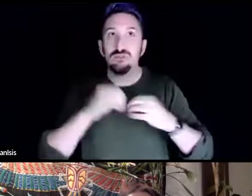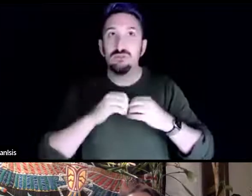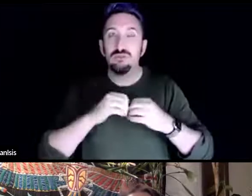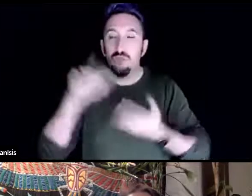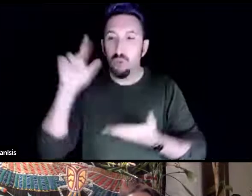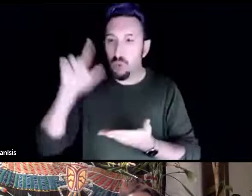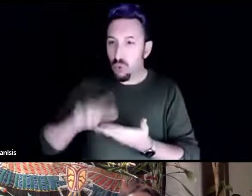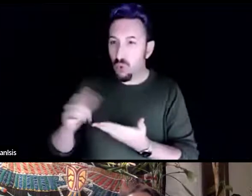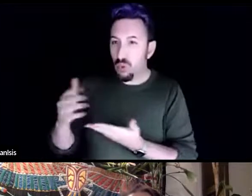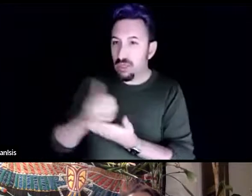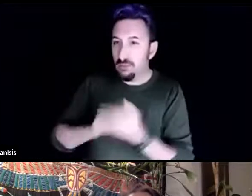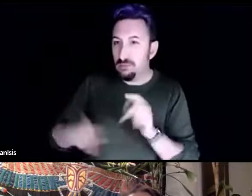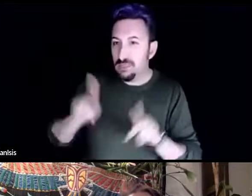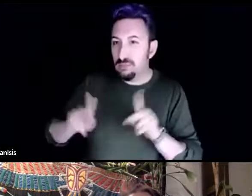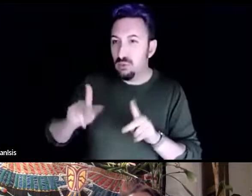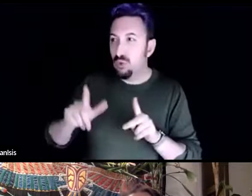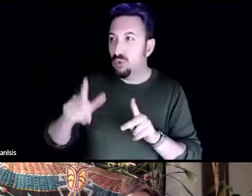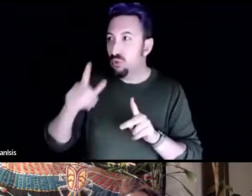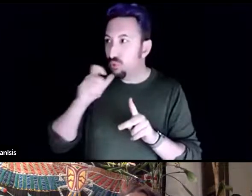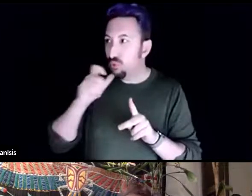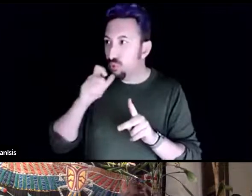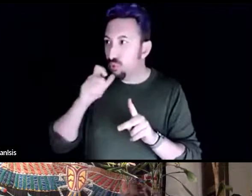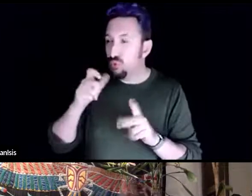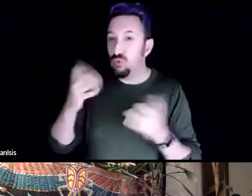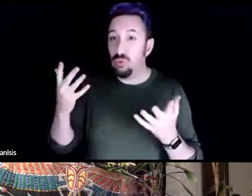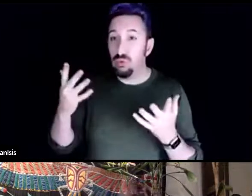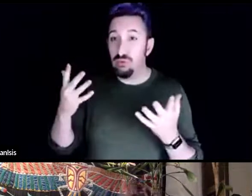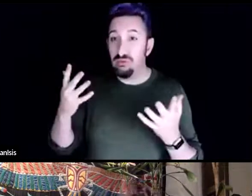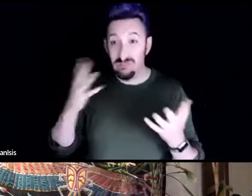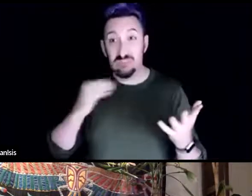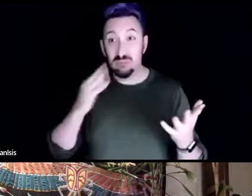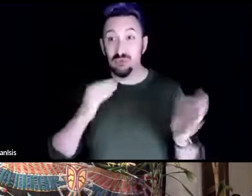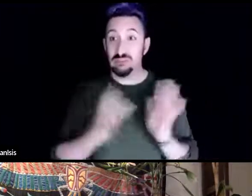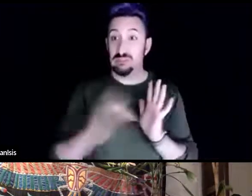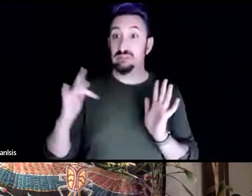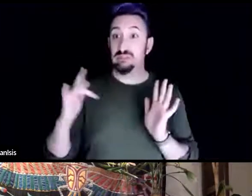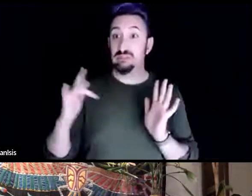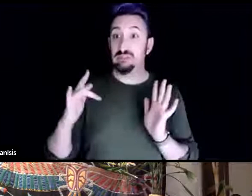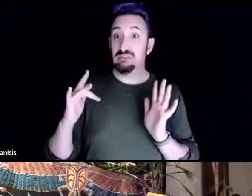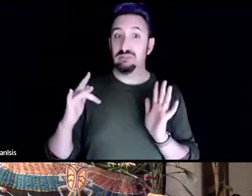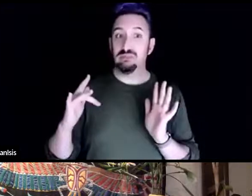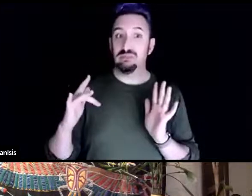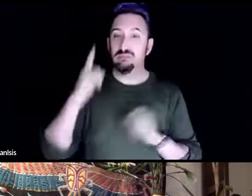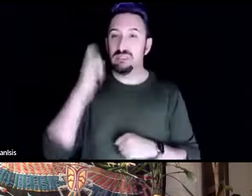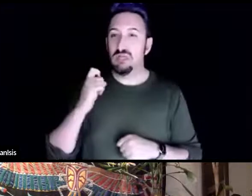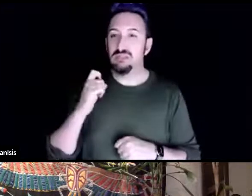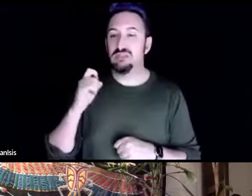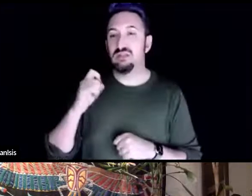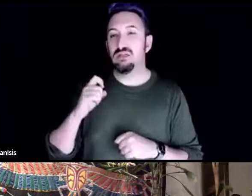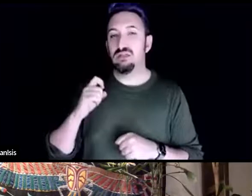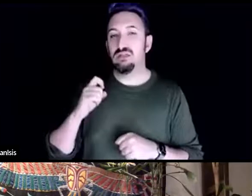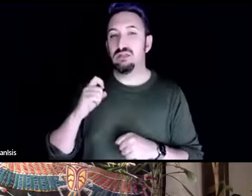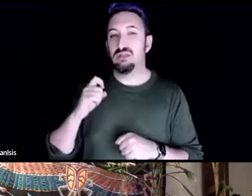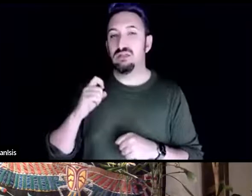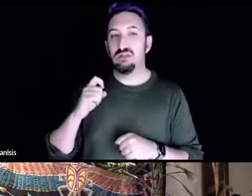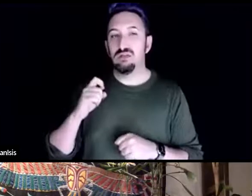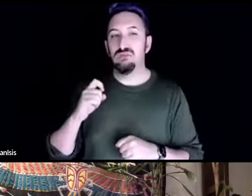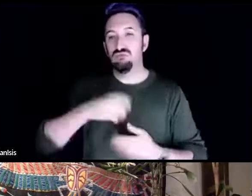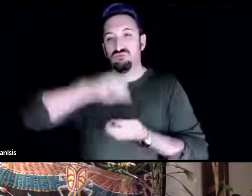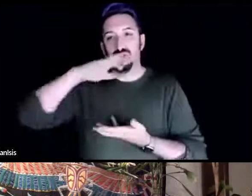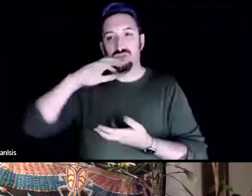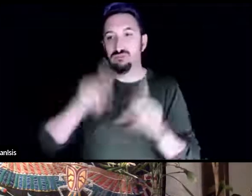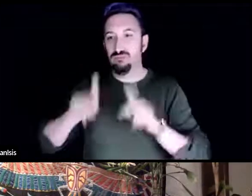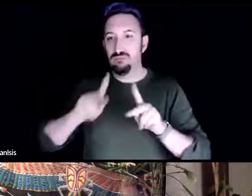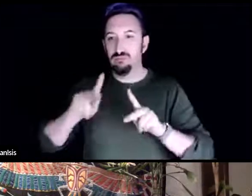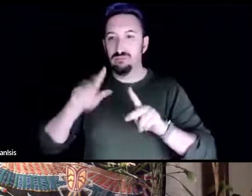that may have been taken advantage of due to gentrification and the the more recent history of the land it doesn't have to be just the indigenous people